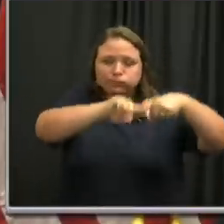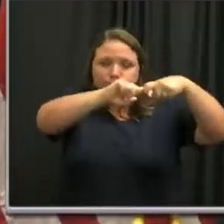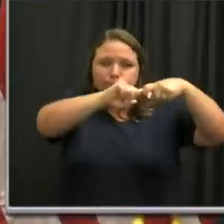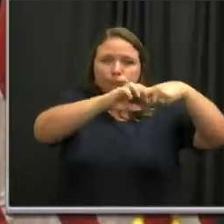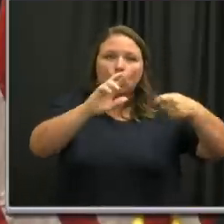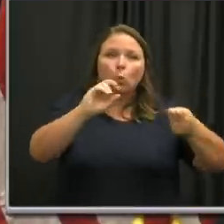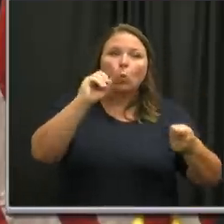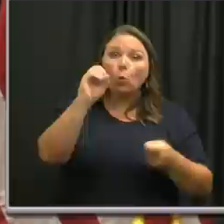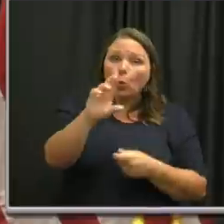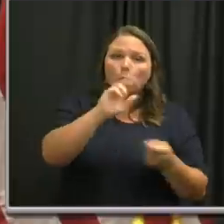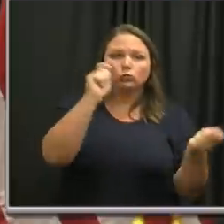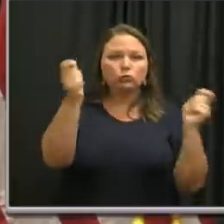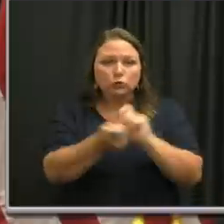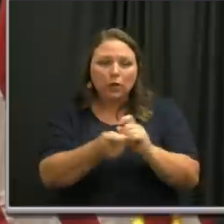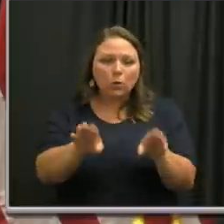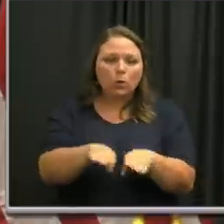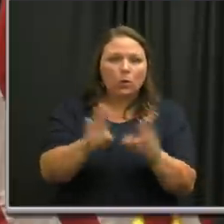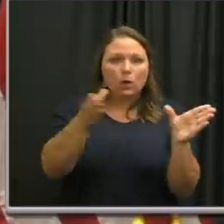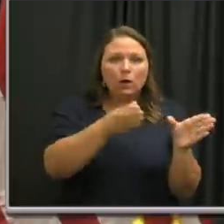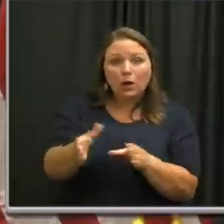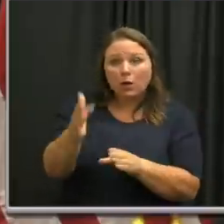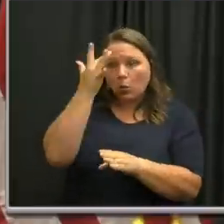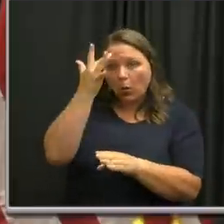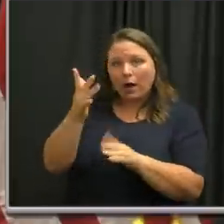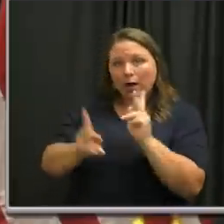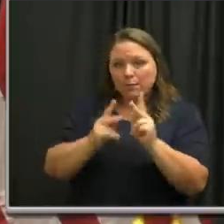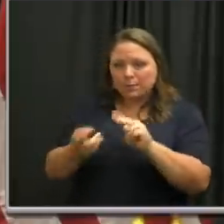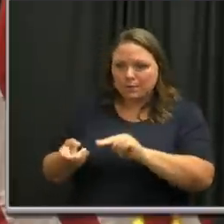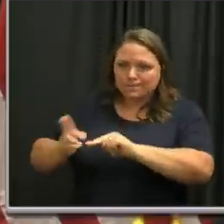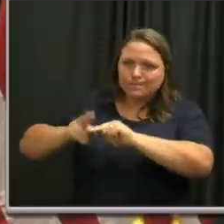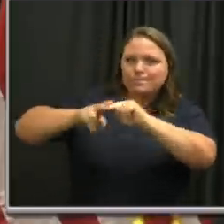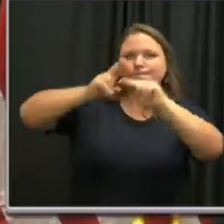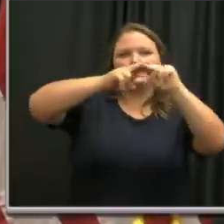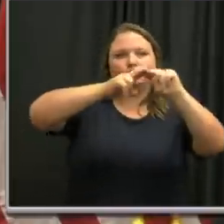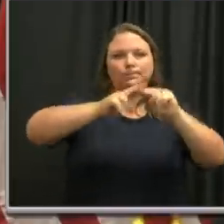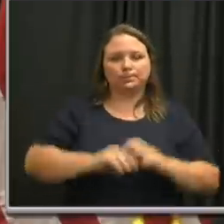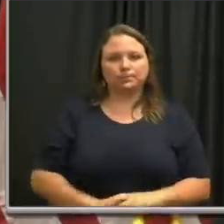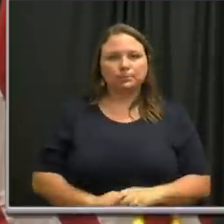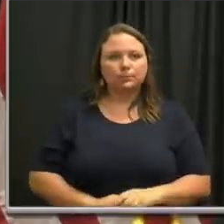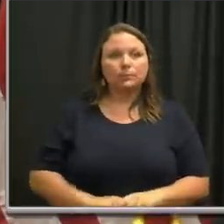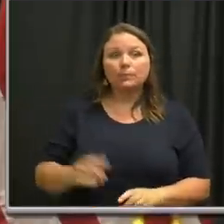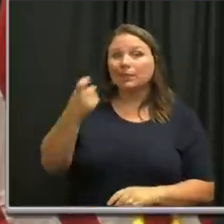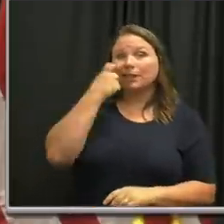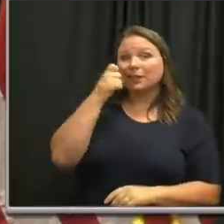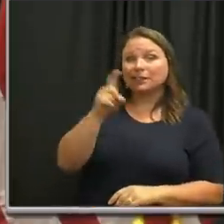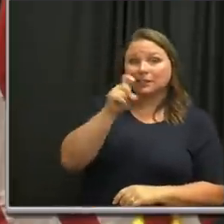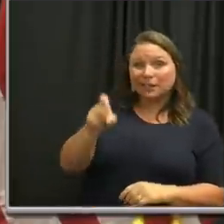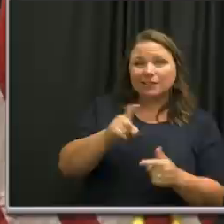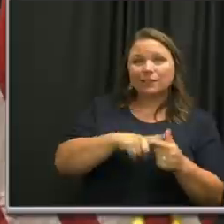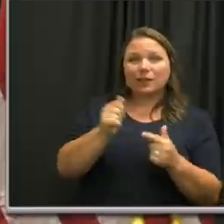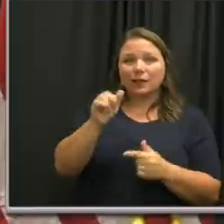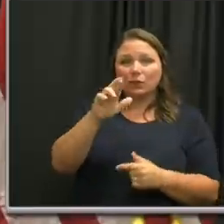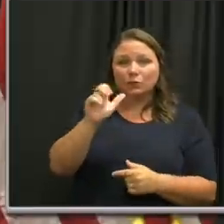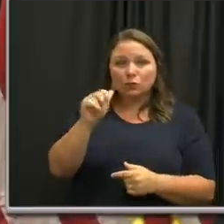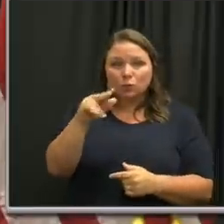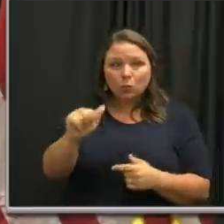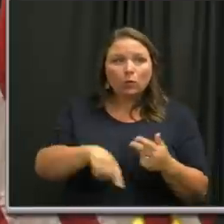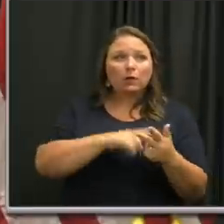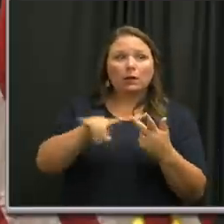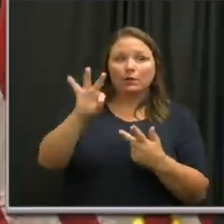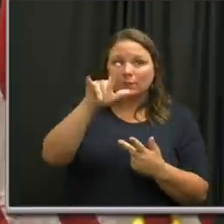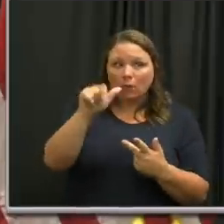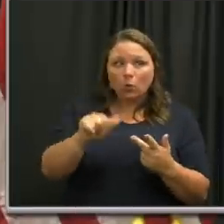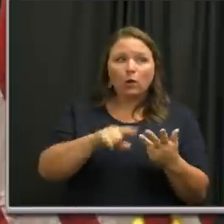their reopening plans due to an increased number of confirmed cases. Recently, Texas, Arizona, Florida, and parts of